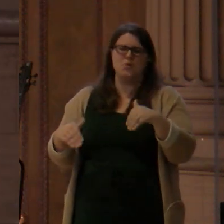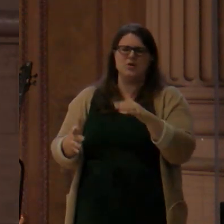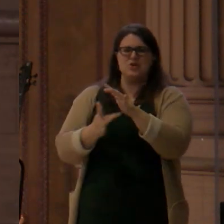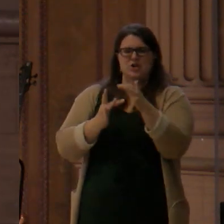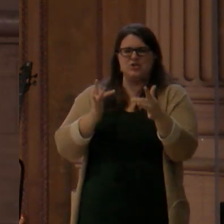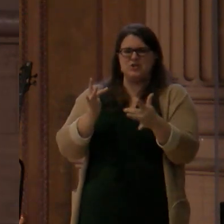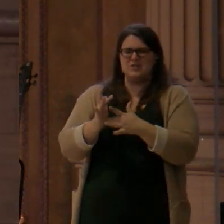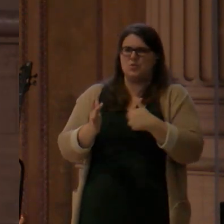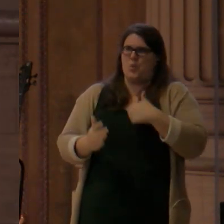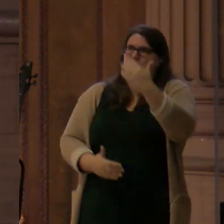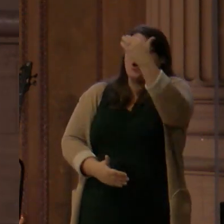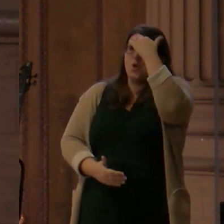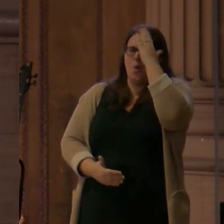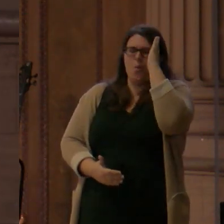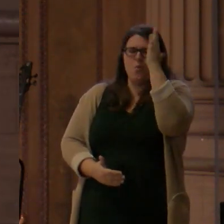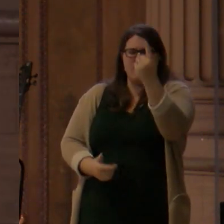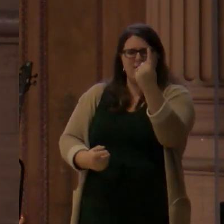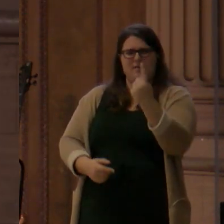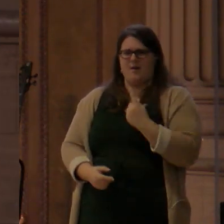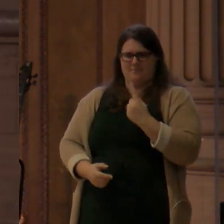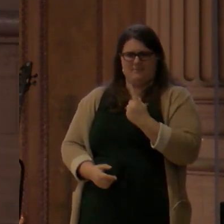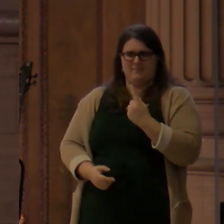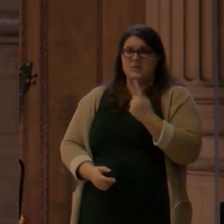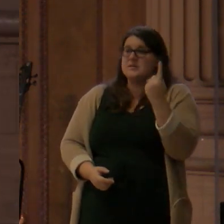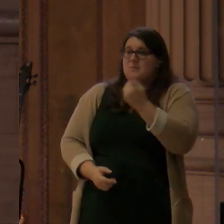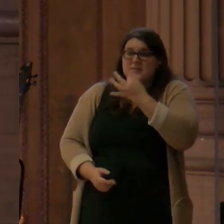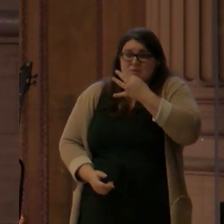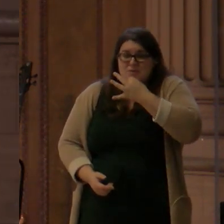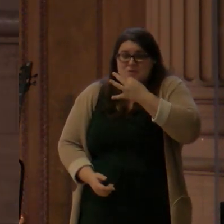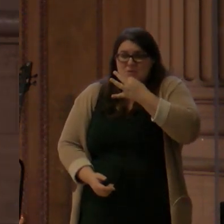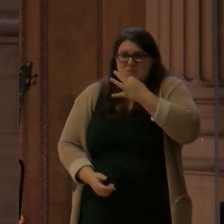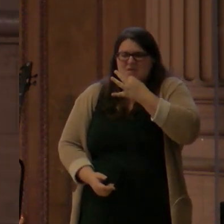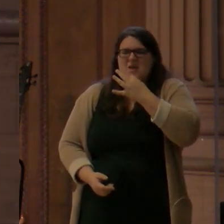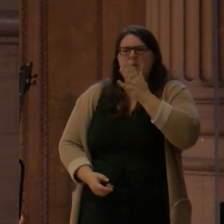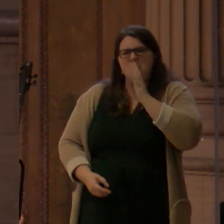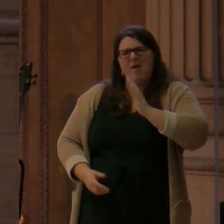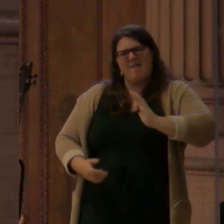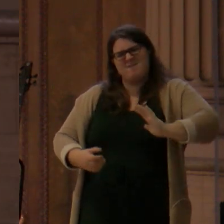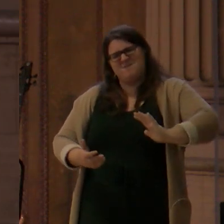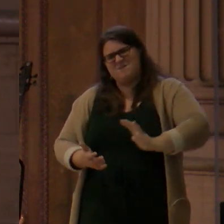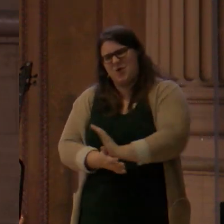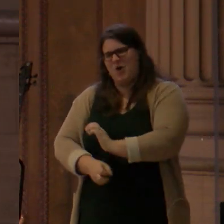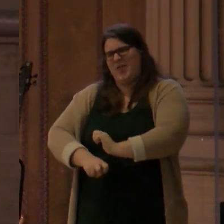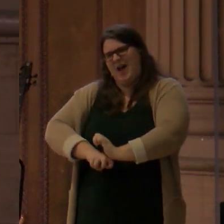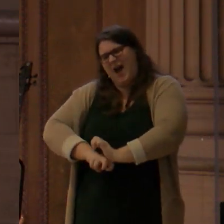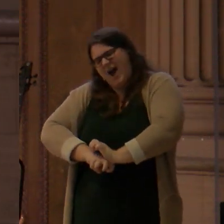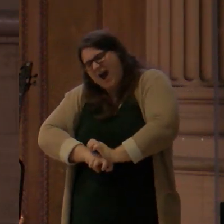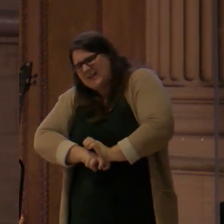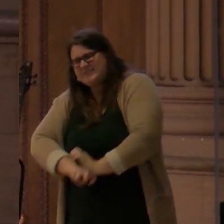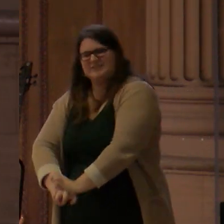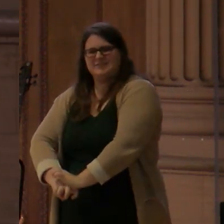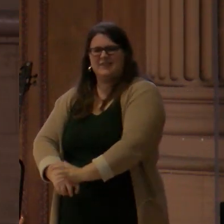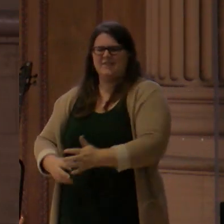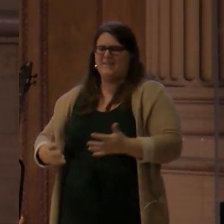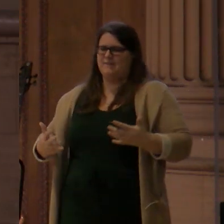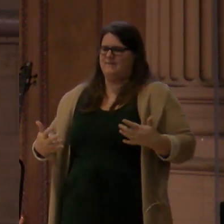come someday soon and finish grinding the head of Satan into the dust for all eternity.